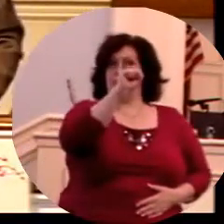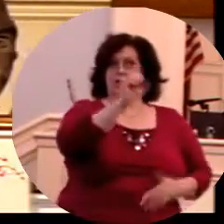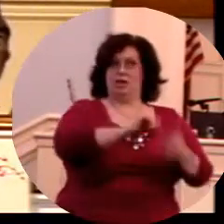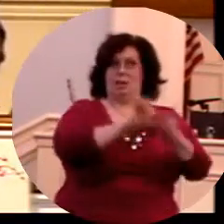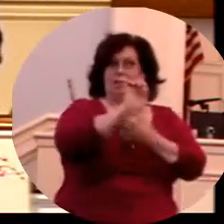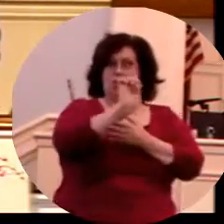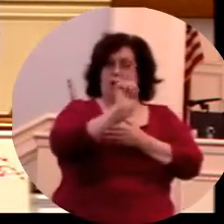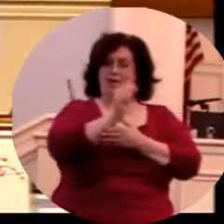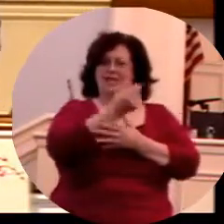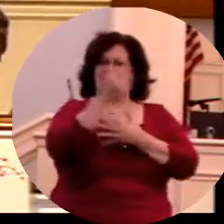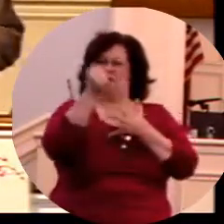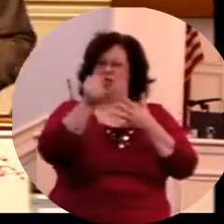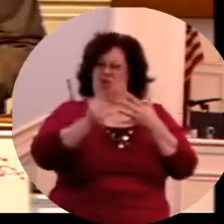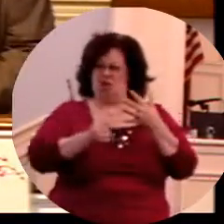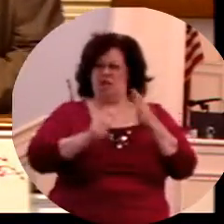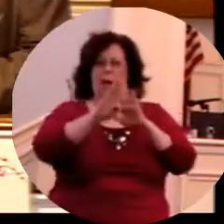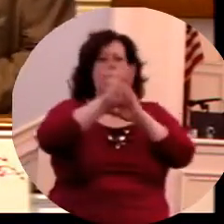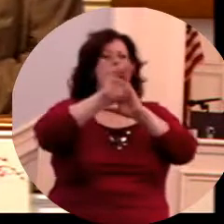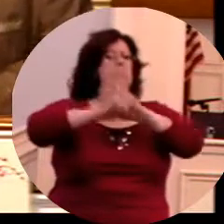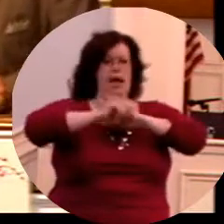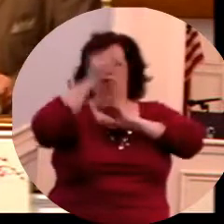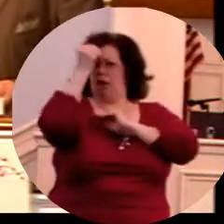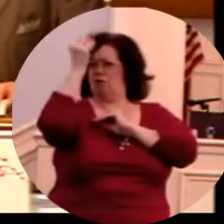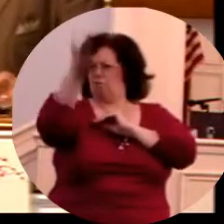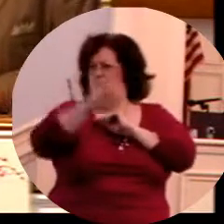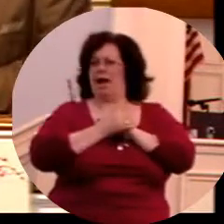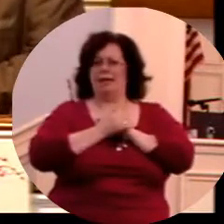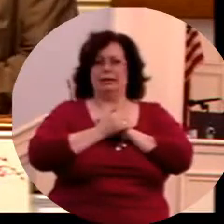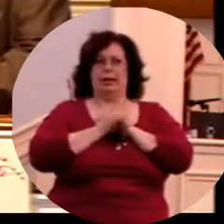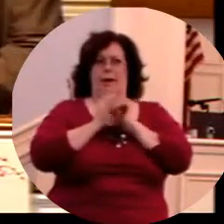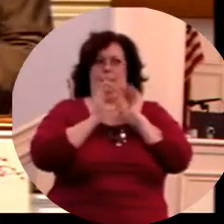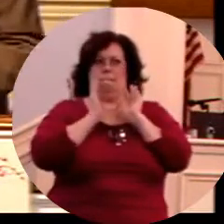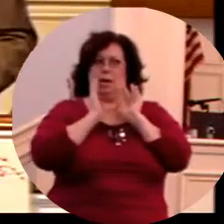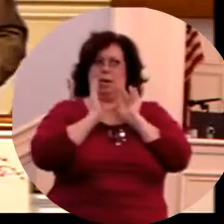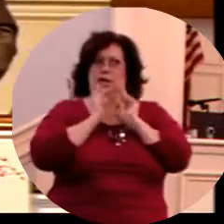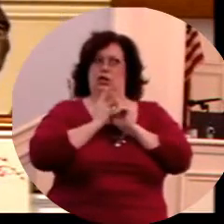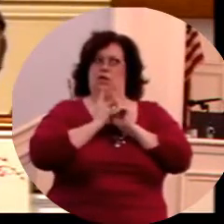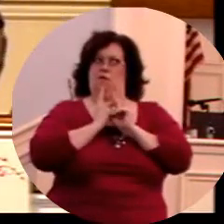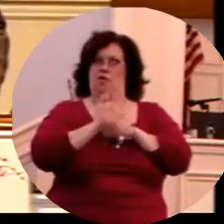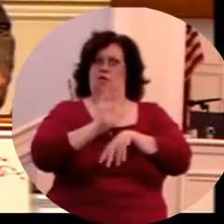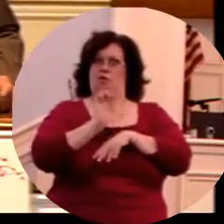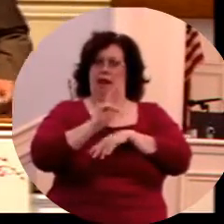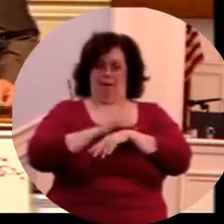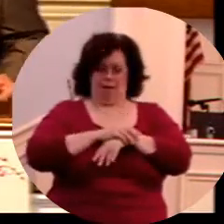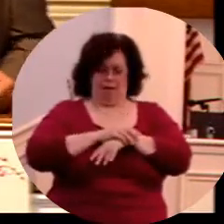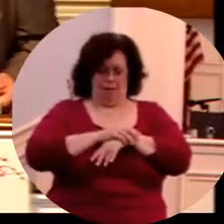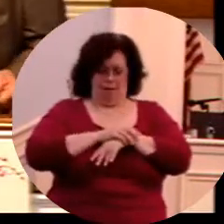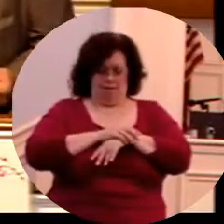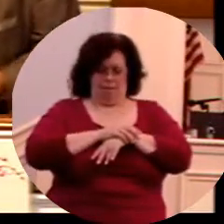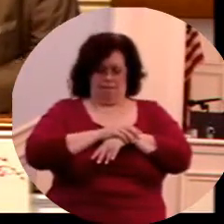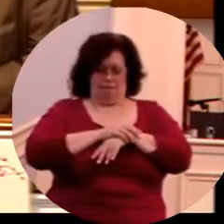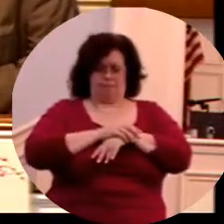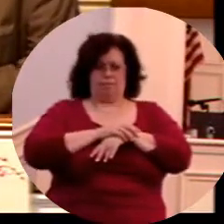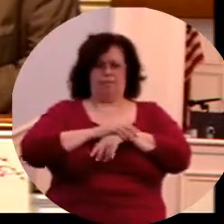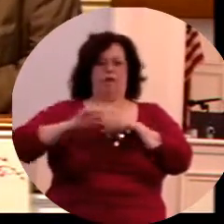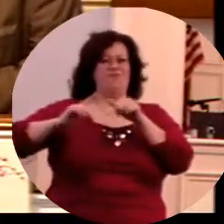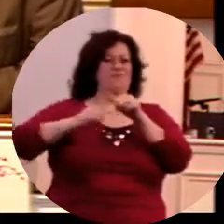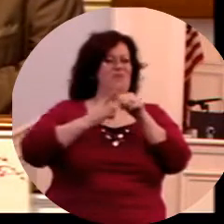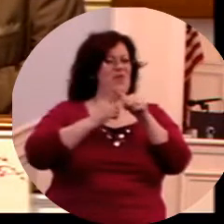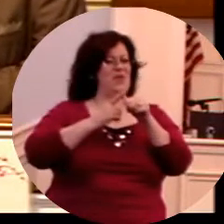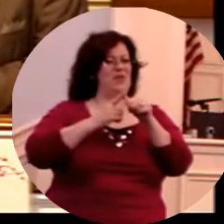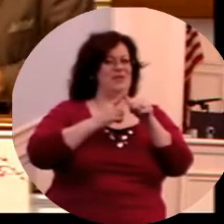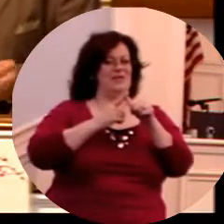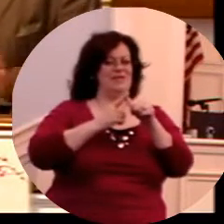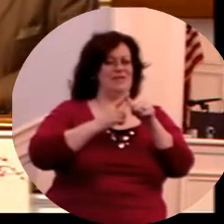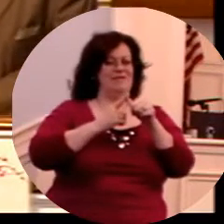you these rather quickly. I've got several I want to give you today, and you listen intently, listen very intently to the message